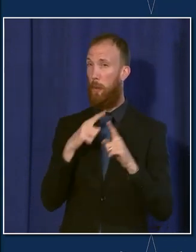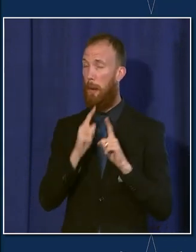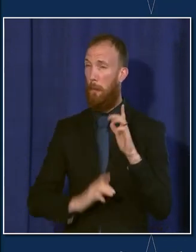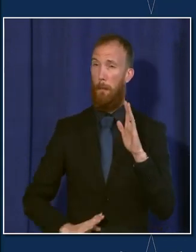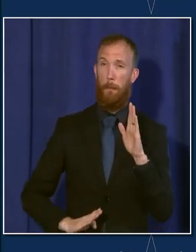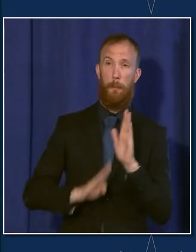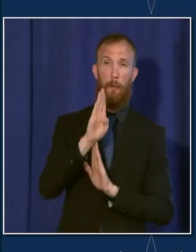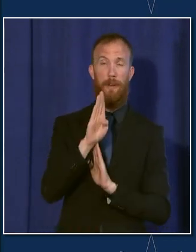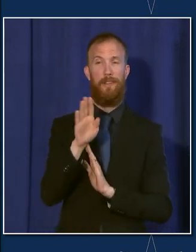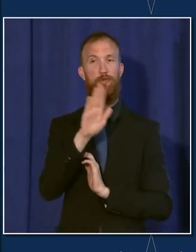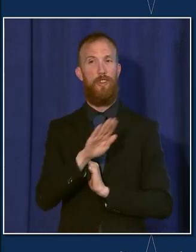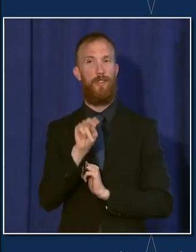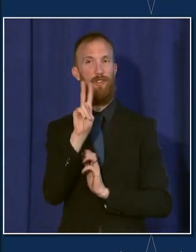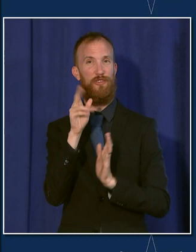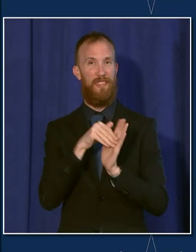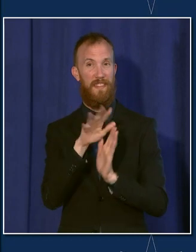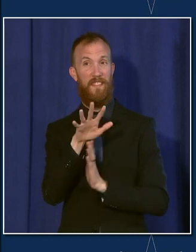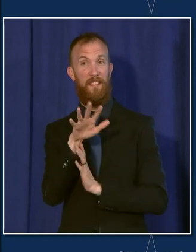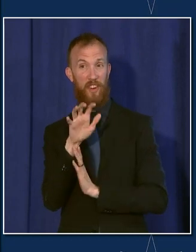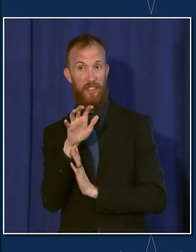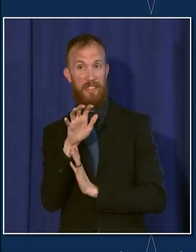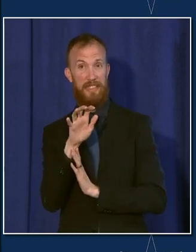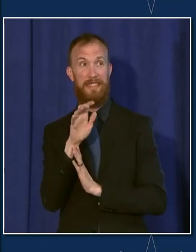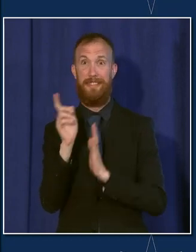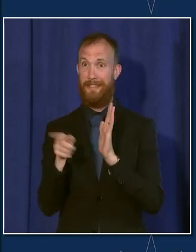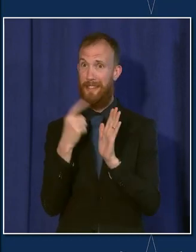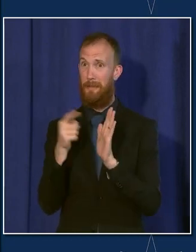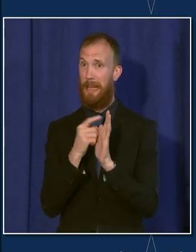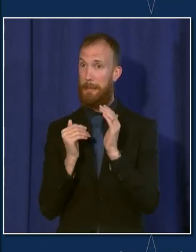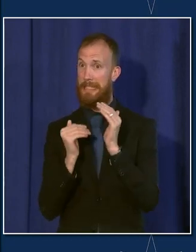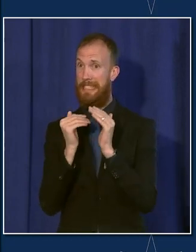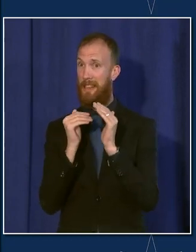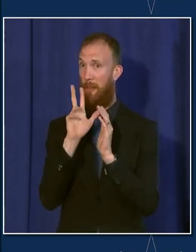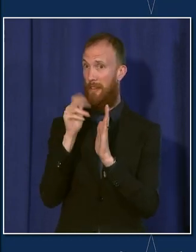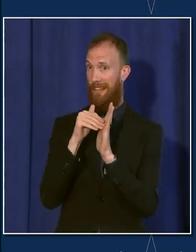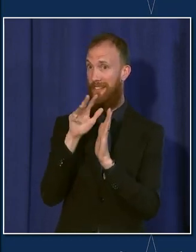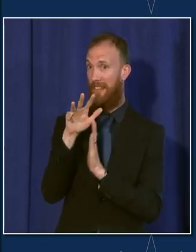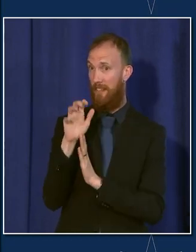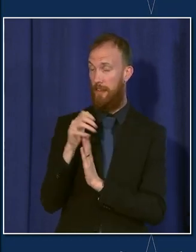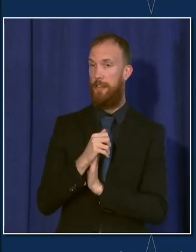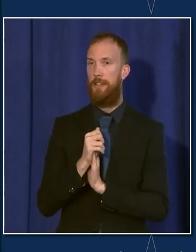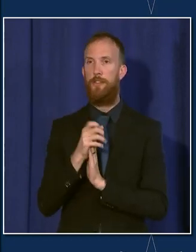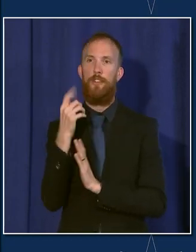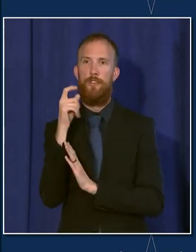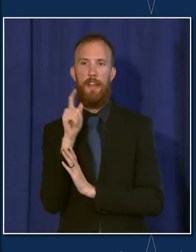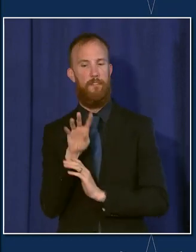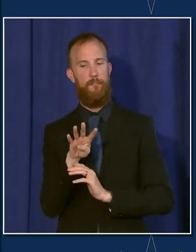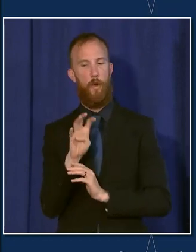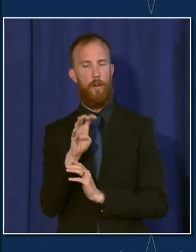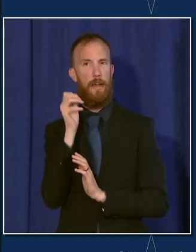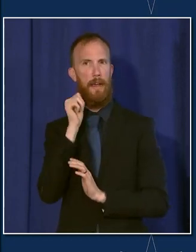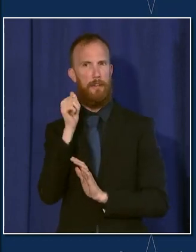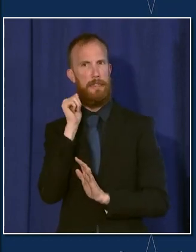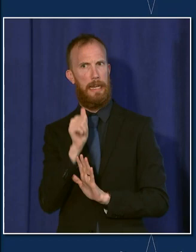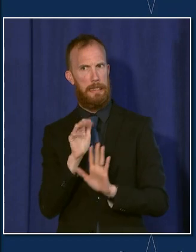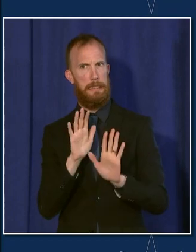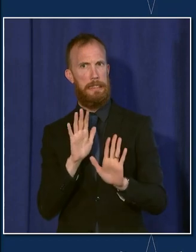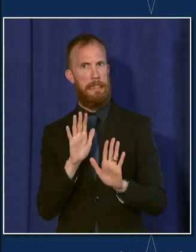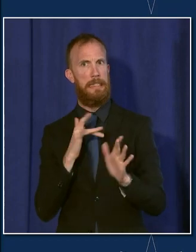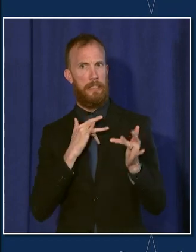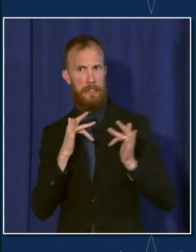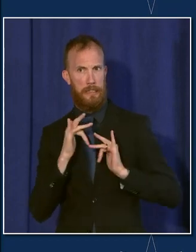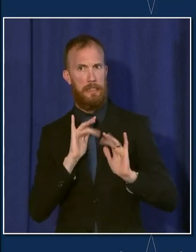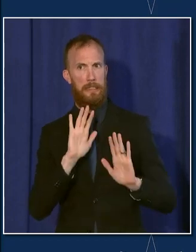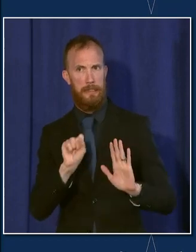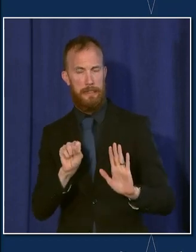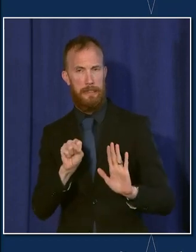a day with some days getting up close to 3500. So 400 cases per day is concerning. It's why we're acting. But in terms of